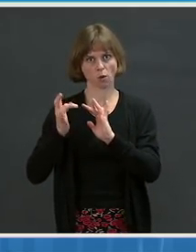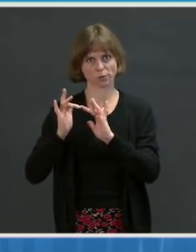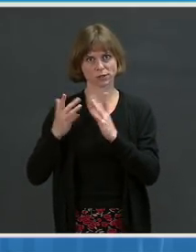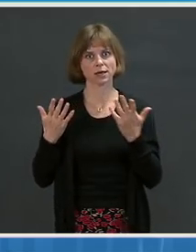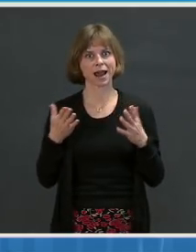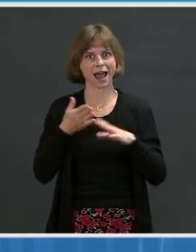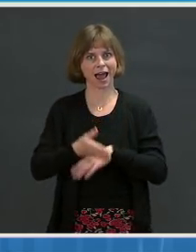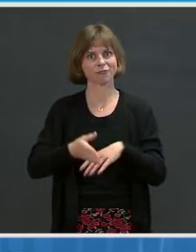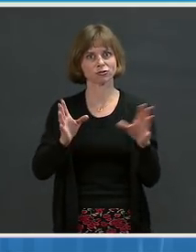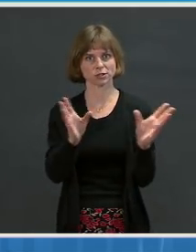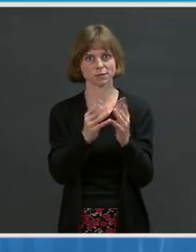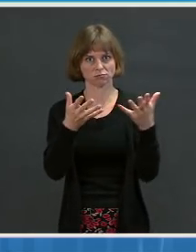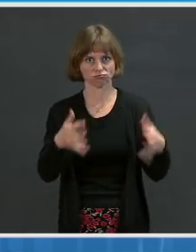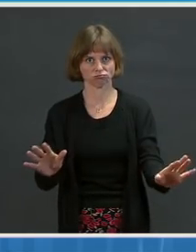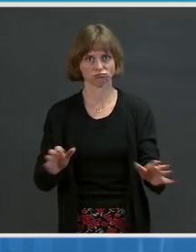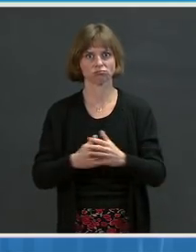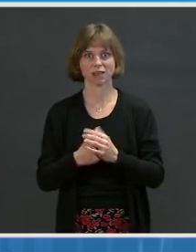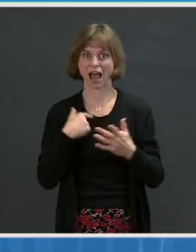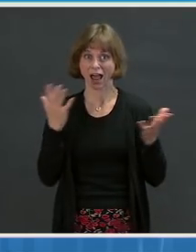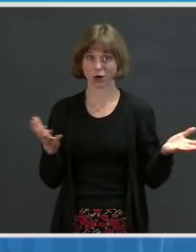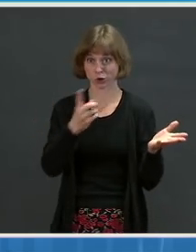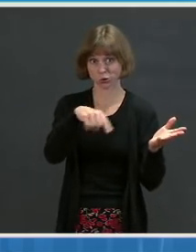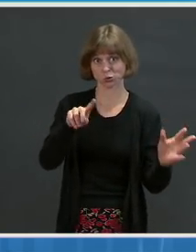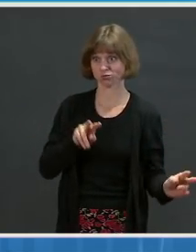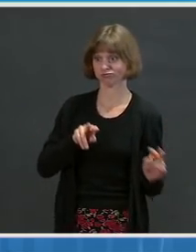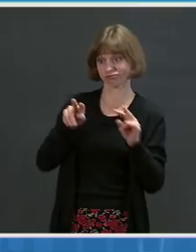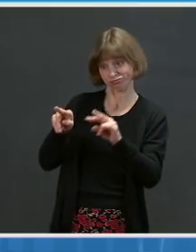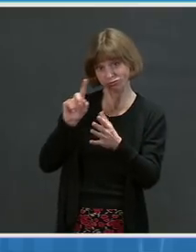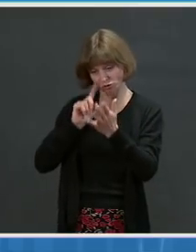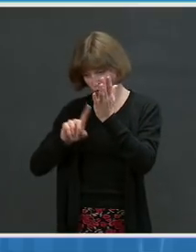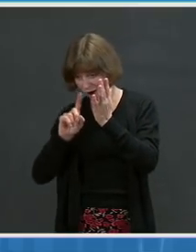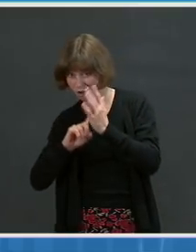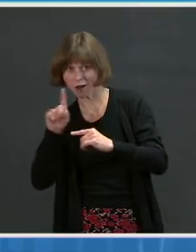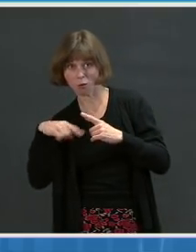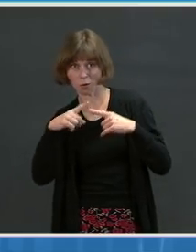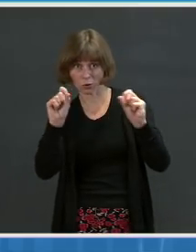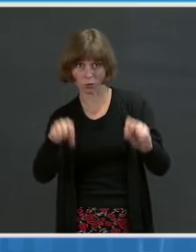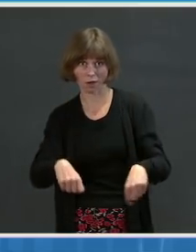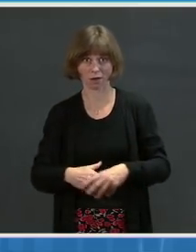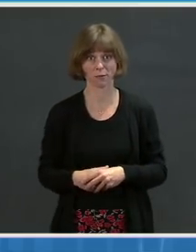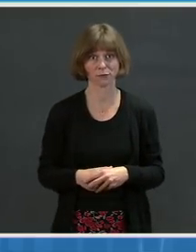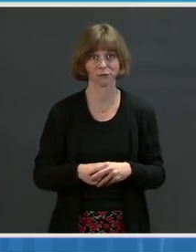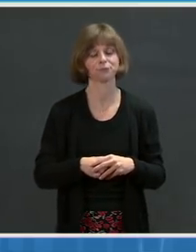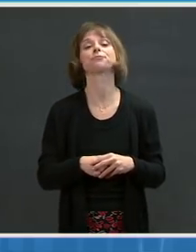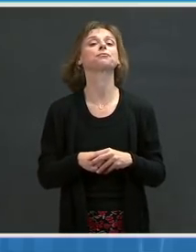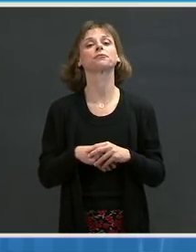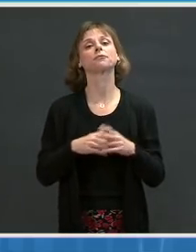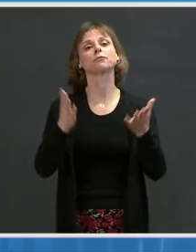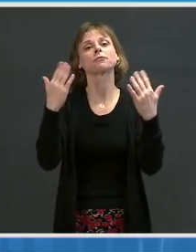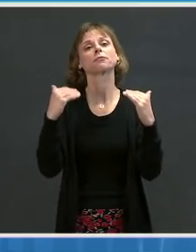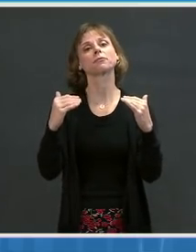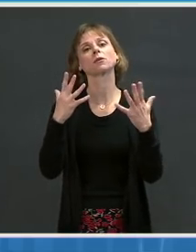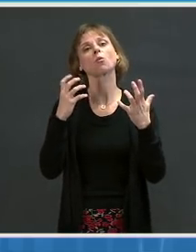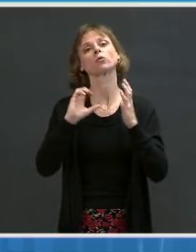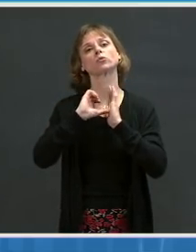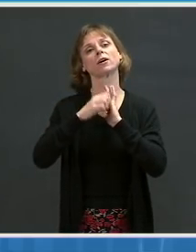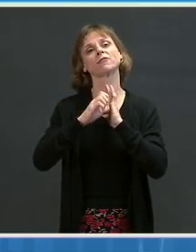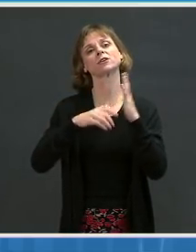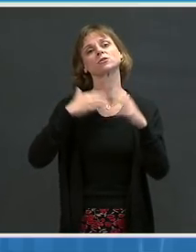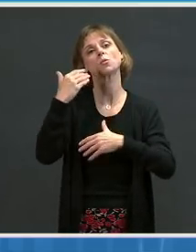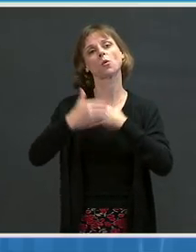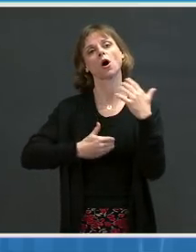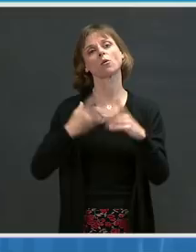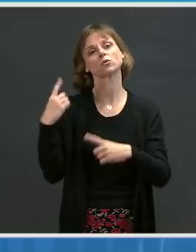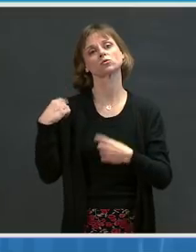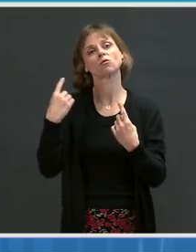I encourage you to check it out when you're able. Next, I would like to take a moment to highlight the progress made so far in our efforts